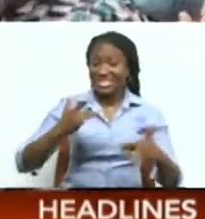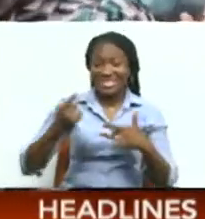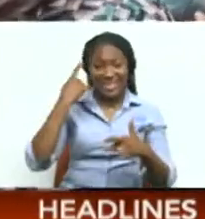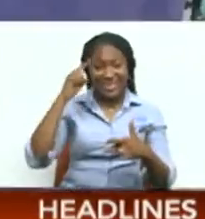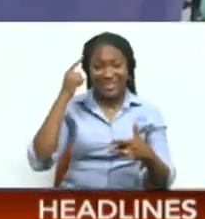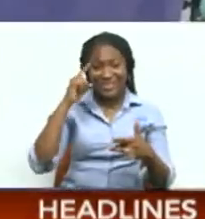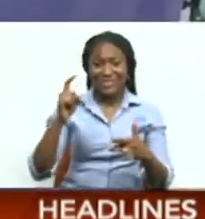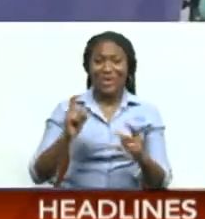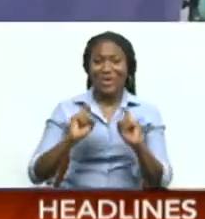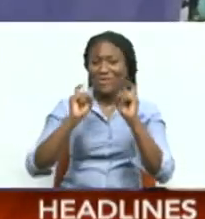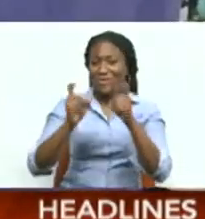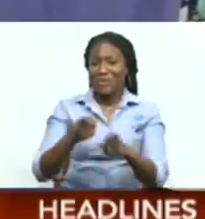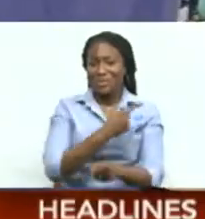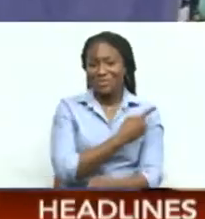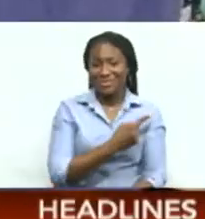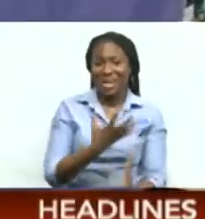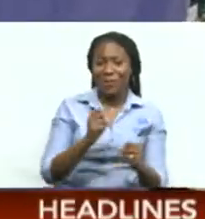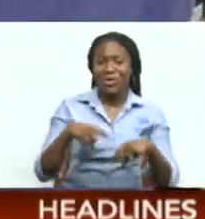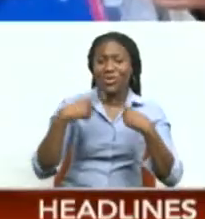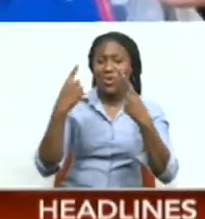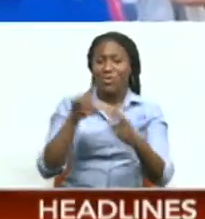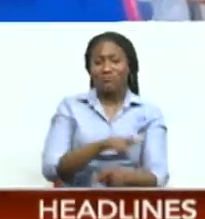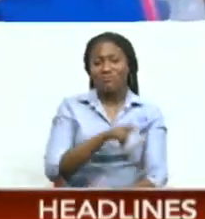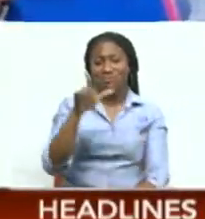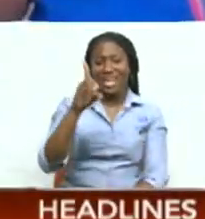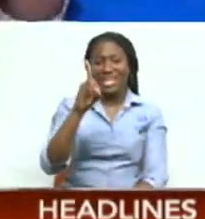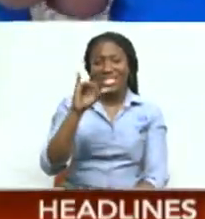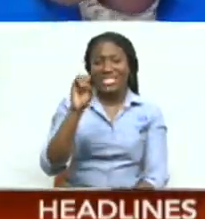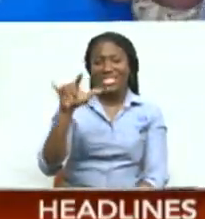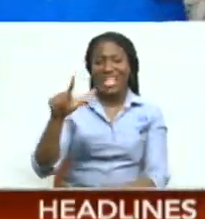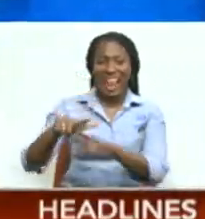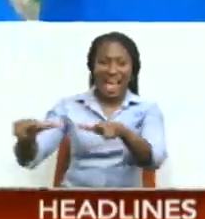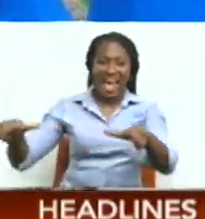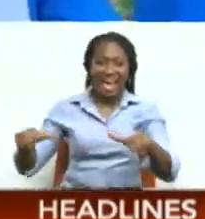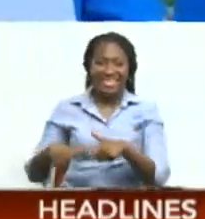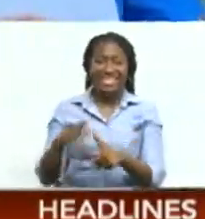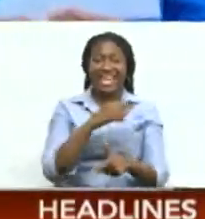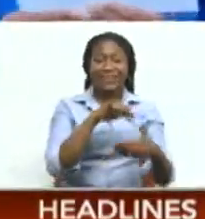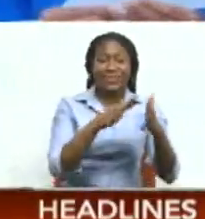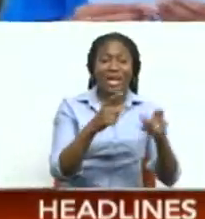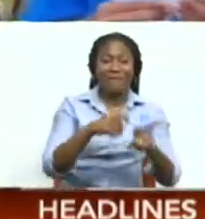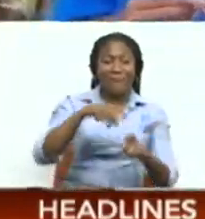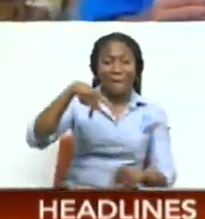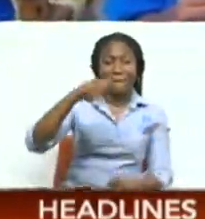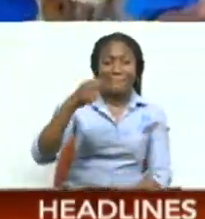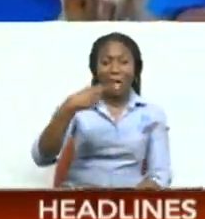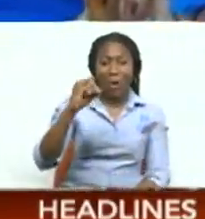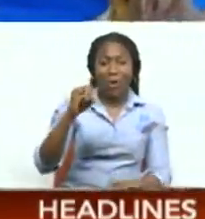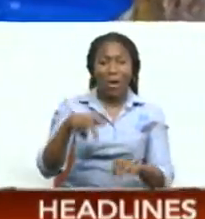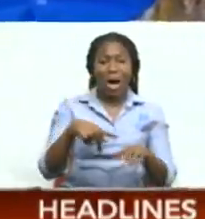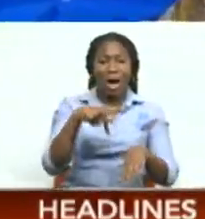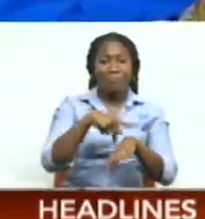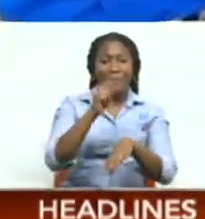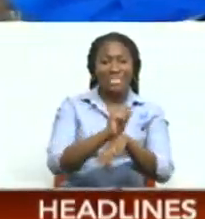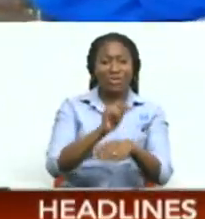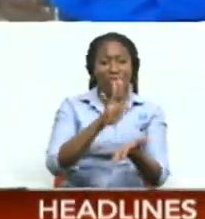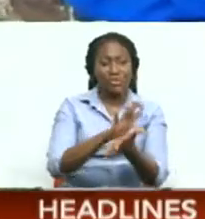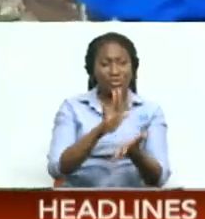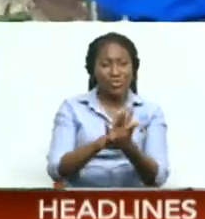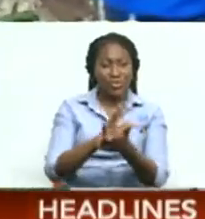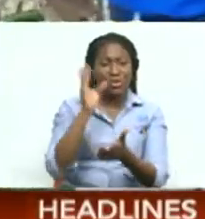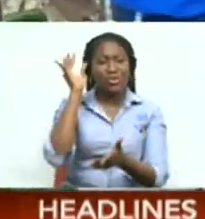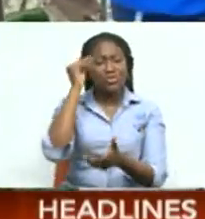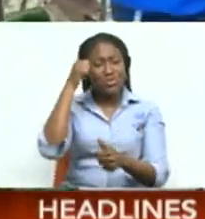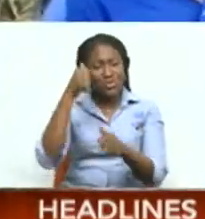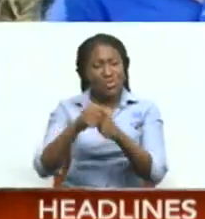rewards. To go to Disneyland. And the students of Paparu Presbyterian School shared reflections on